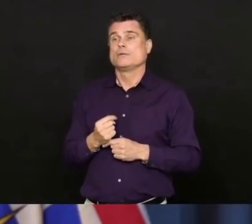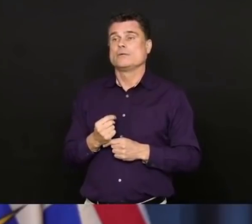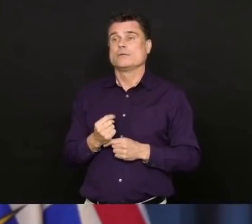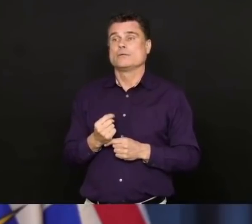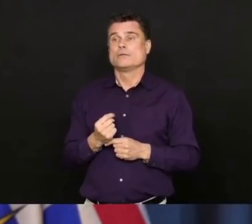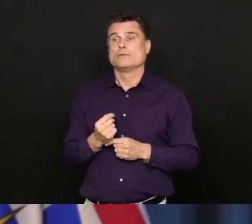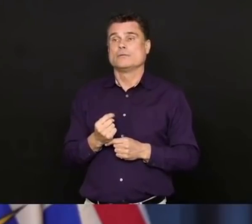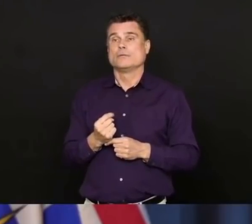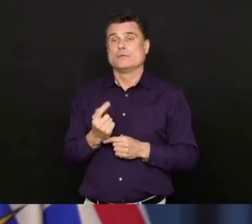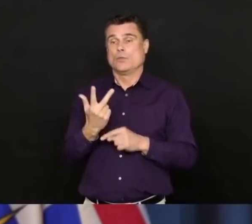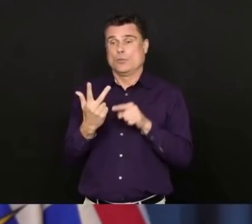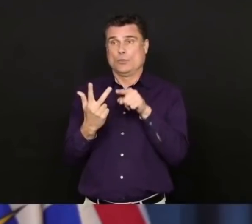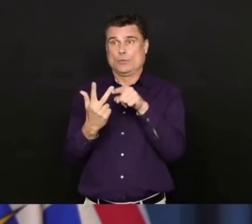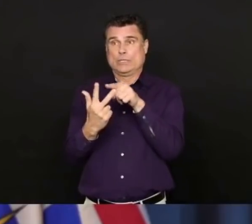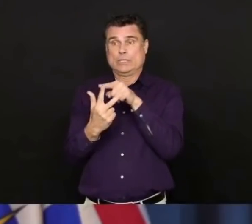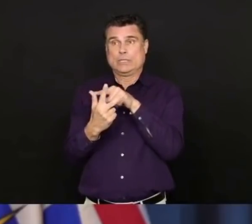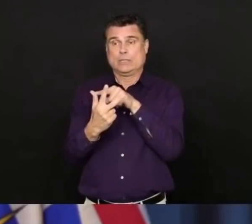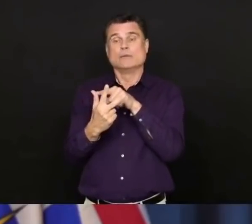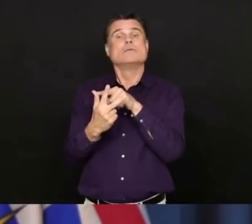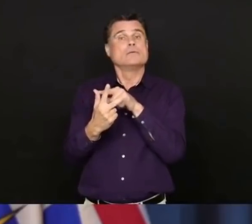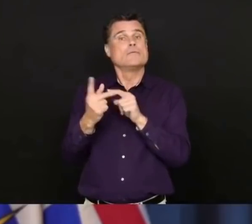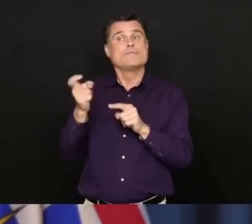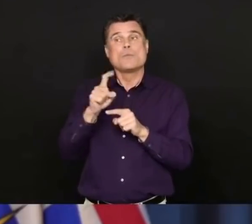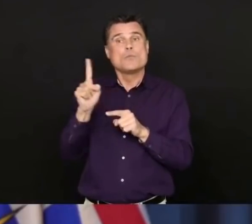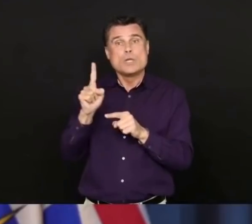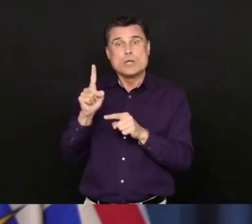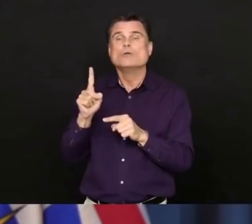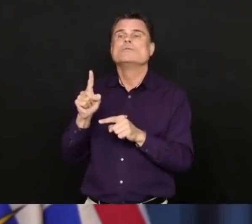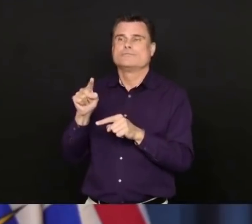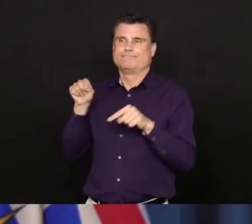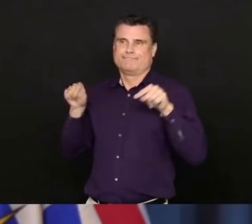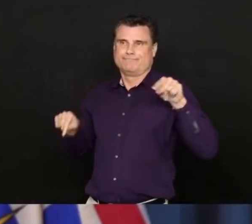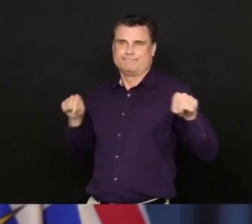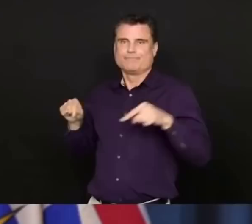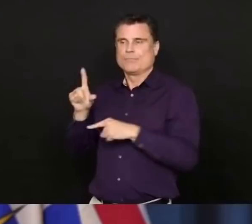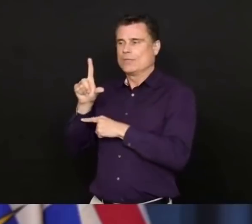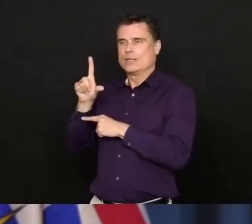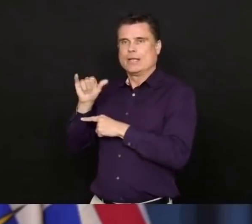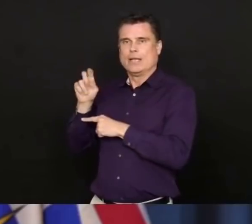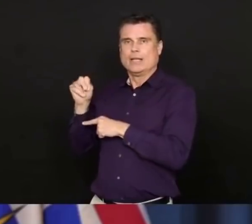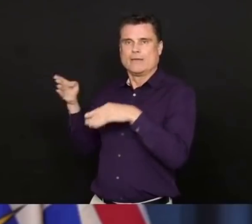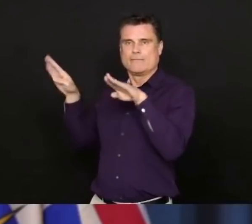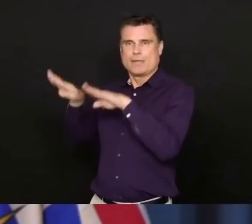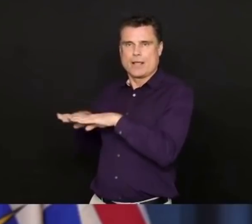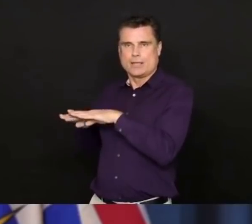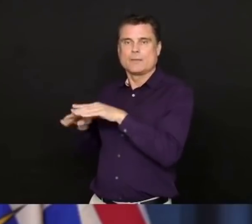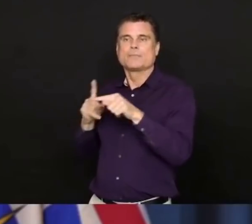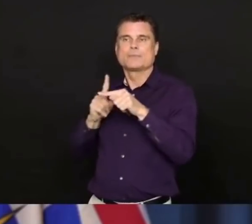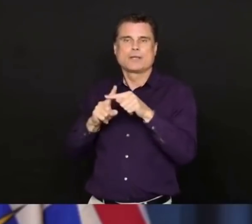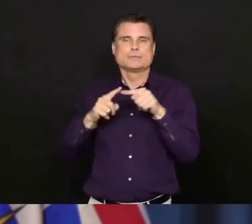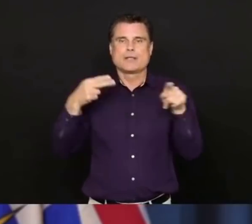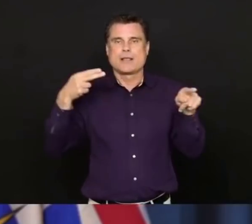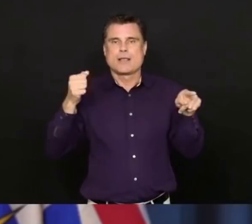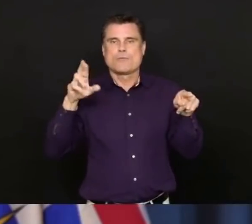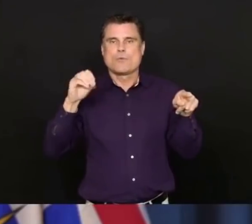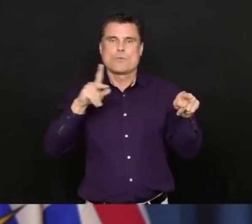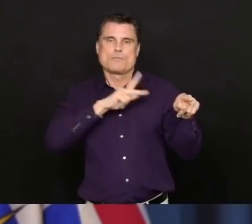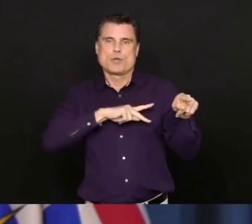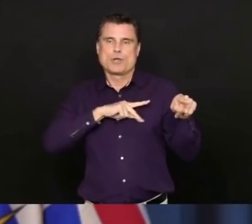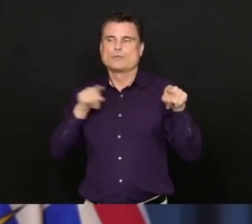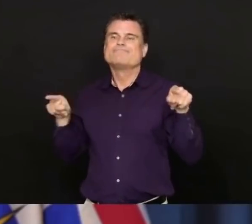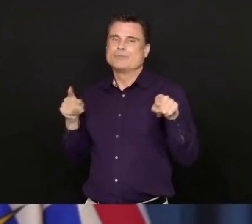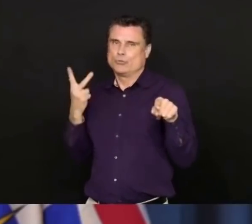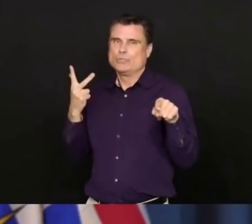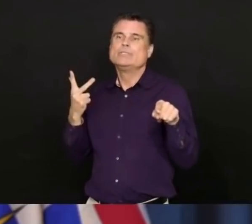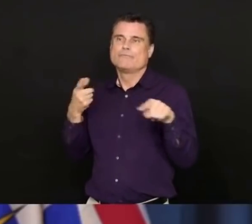of them were related to the outbreaks at Harrow Park or Lynn Valley. And our condolences, of course, and our